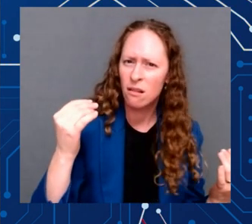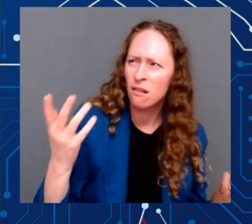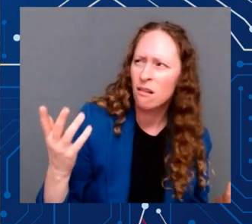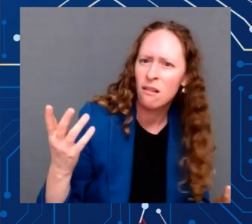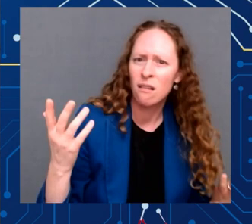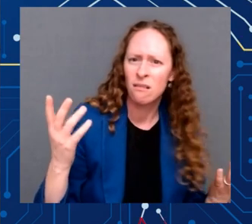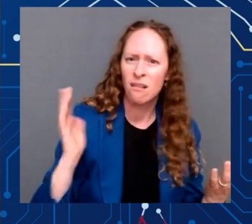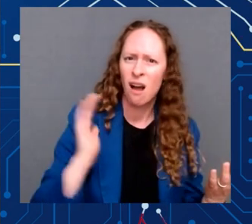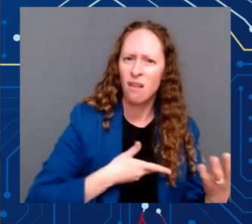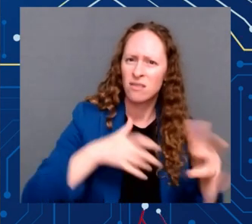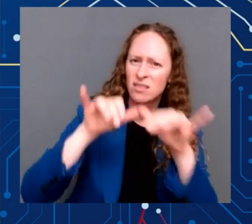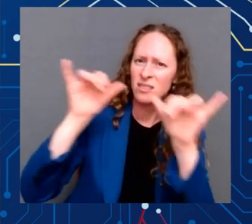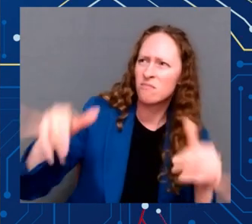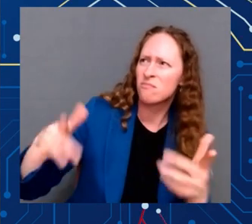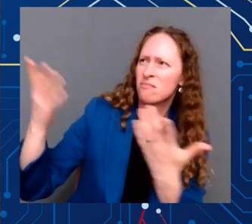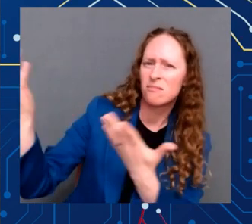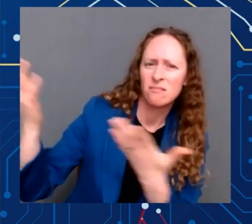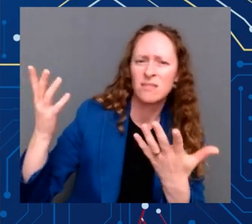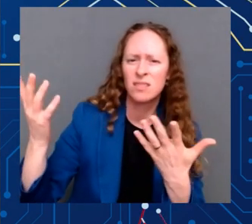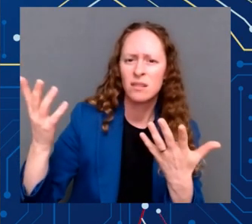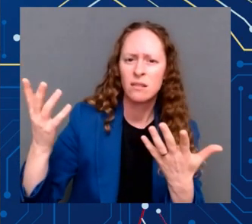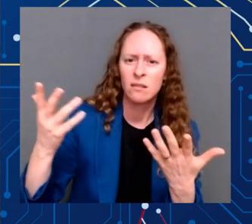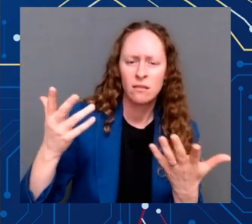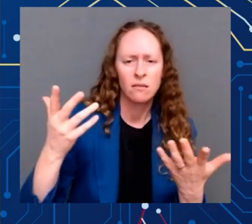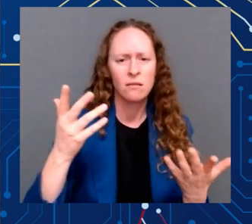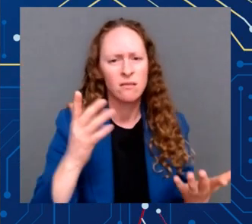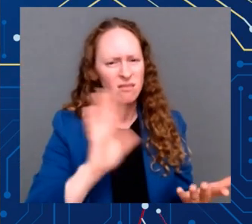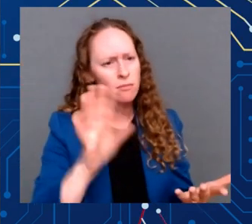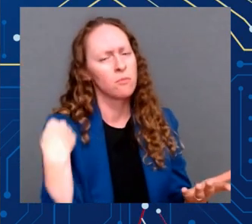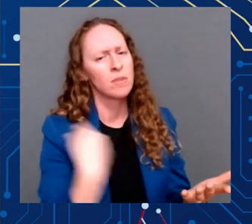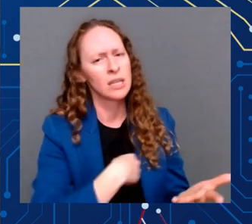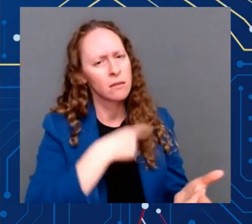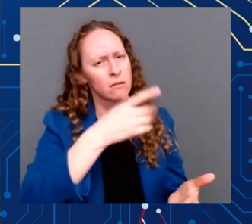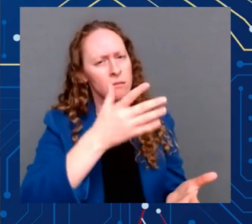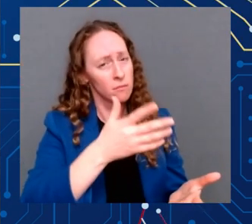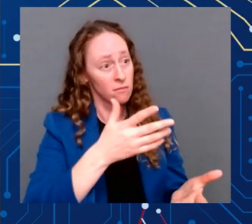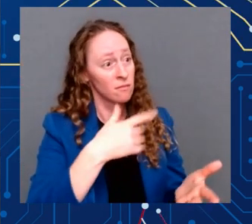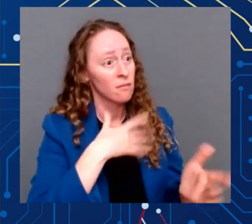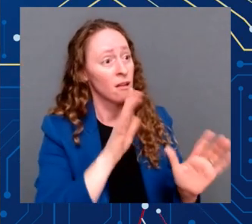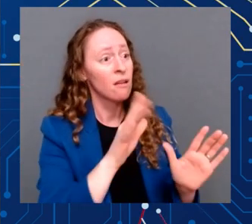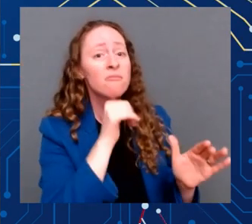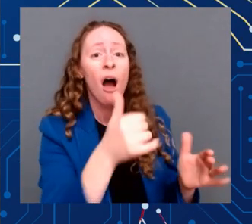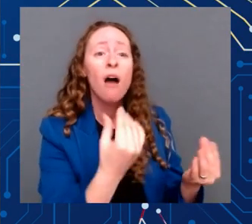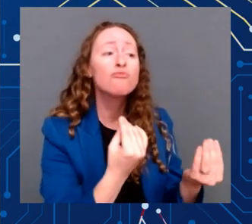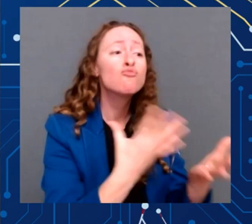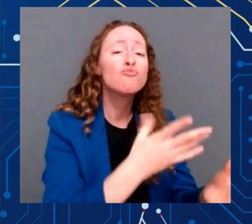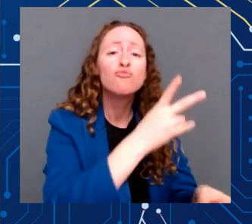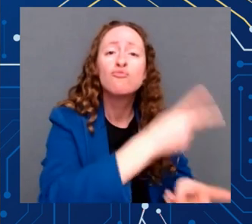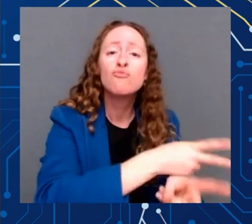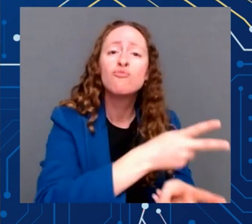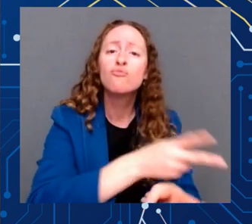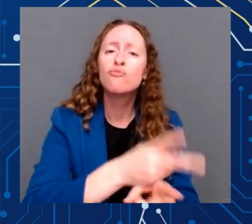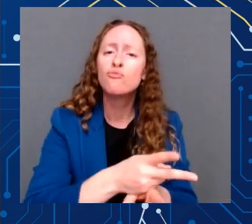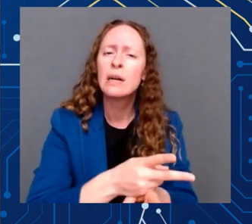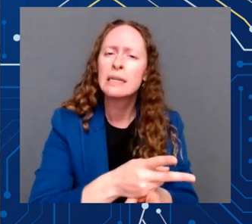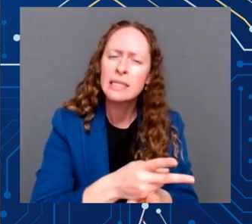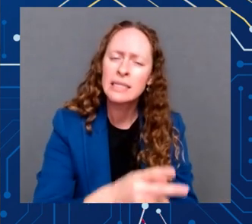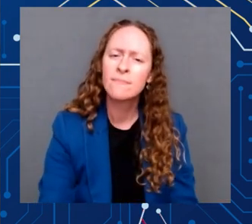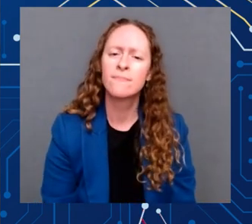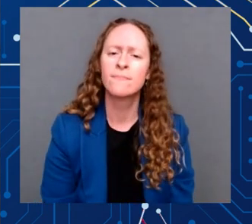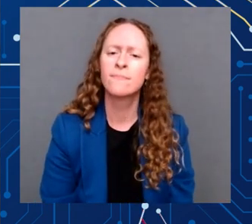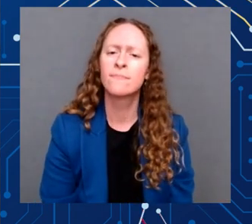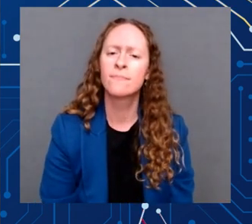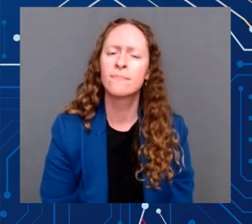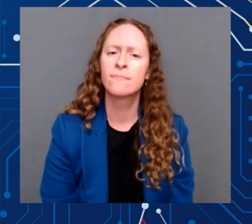for everybody. This is the moment we face. I really mean this. I believe with every fiber of my being, we hear all the